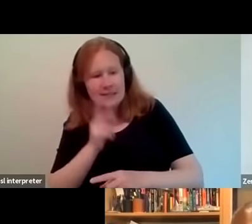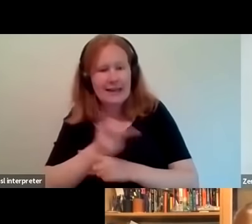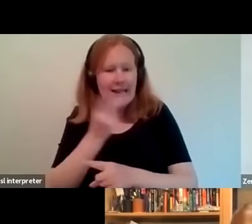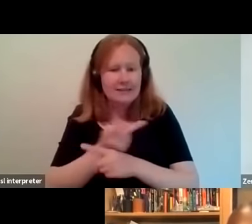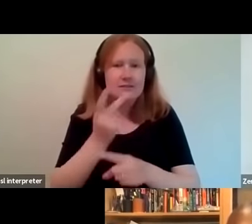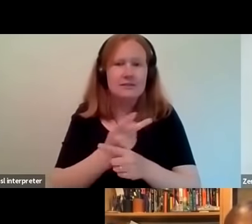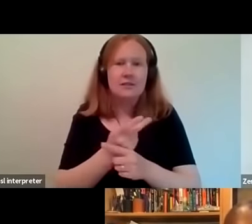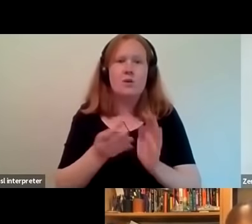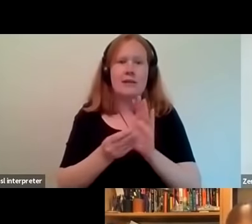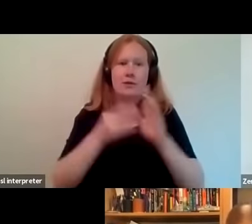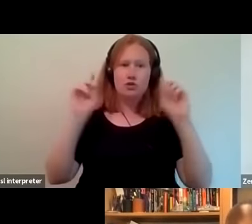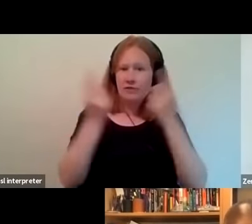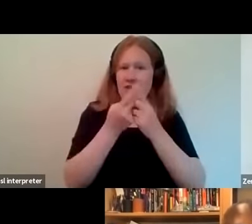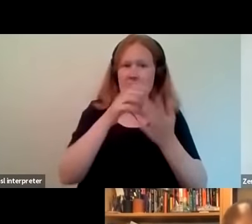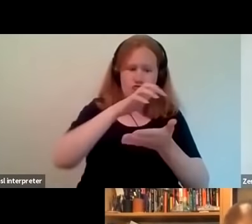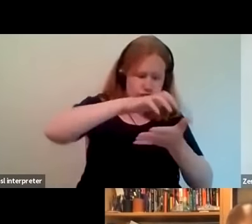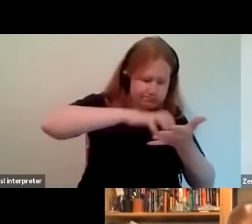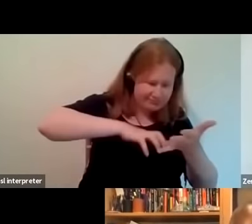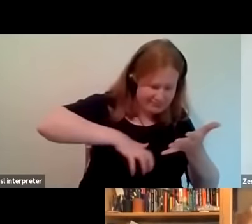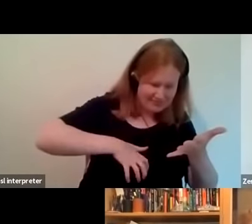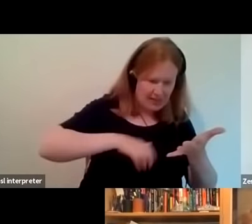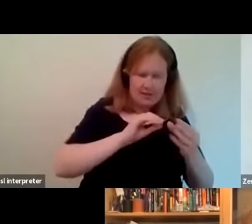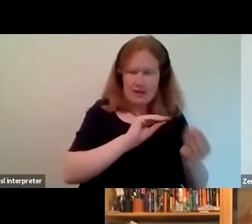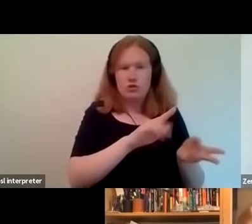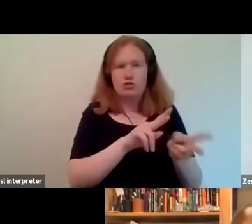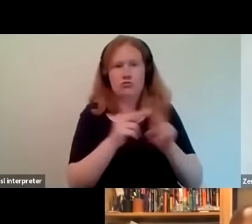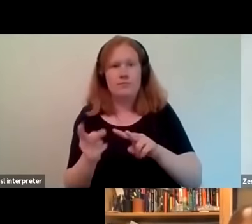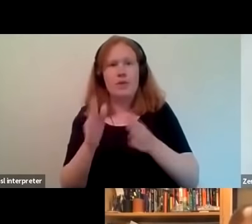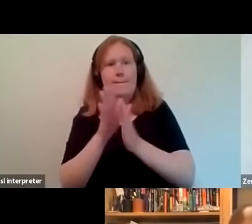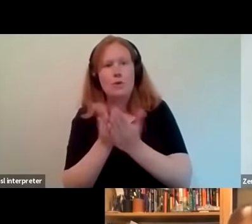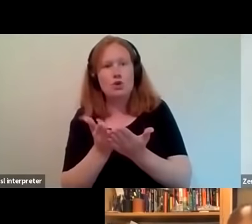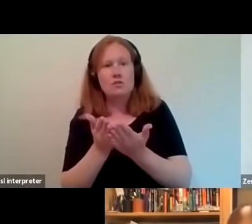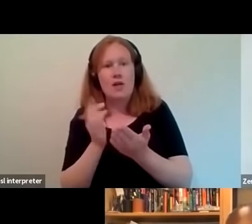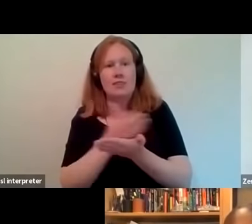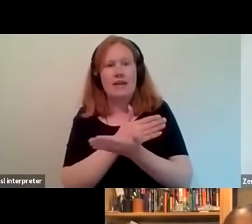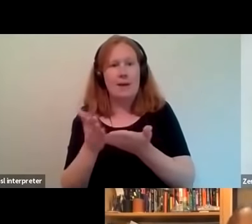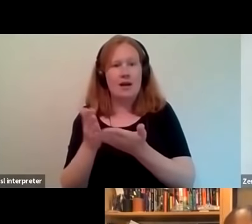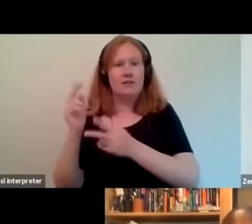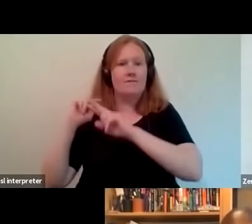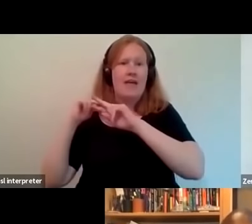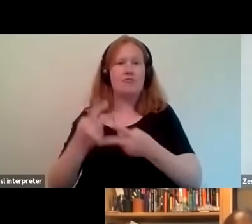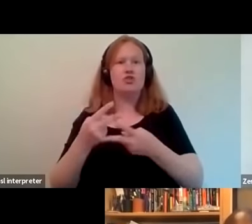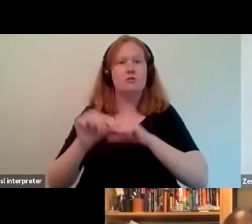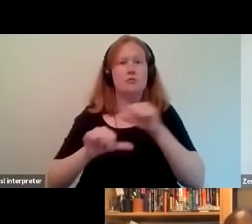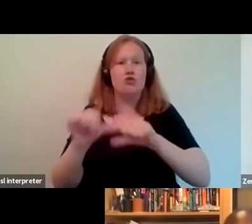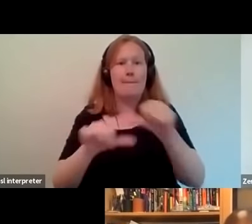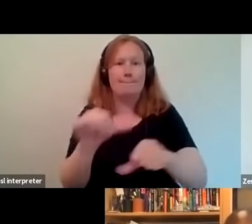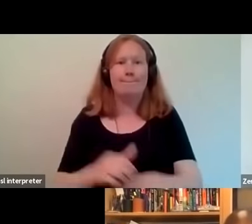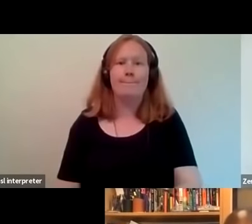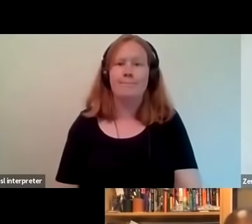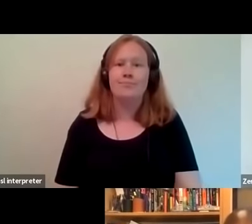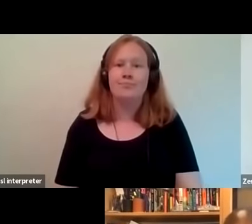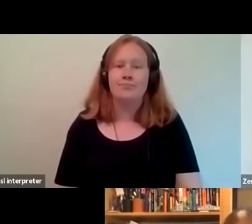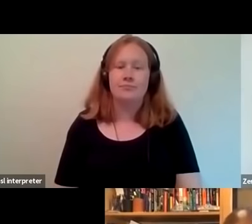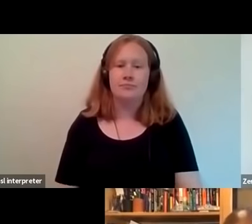idea of writing stuff down and putting it into books is all part of that heritage program yeah